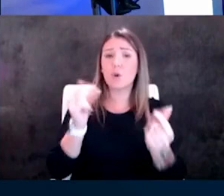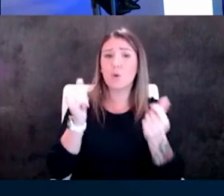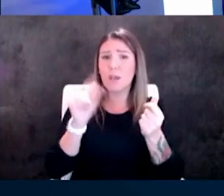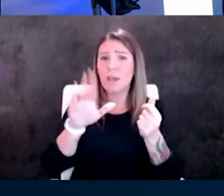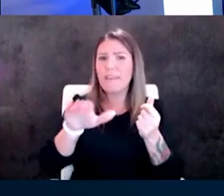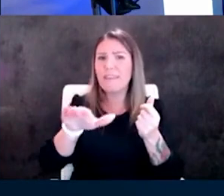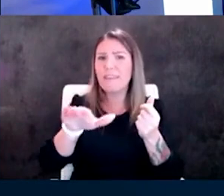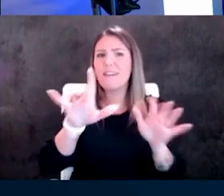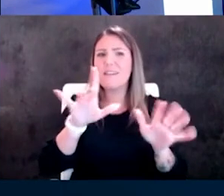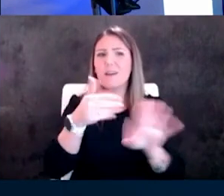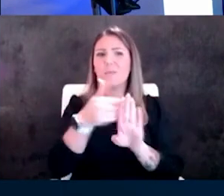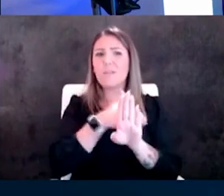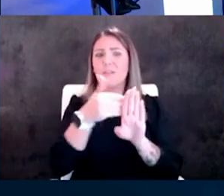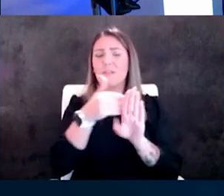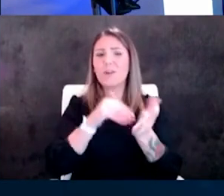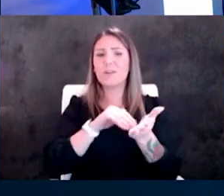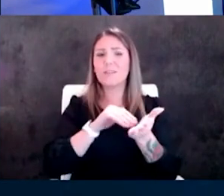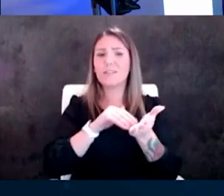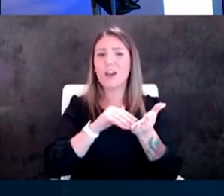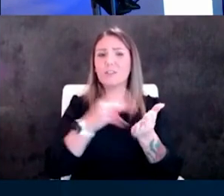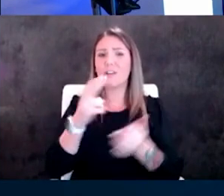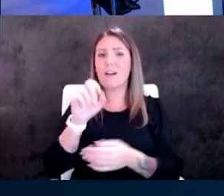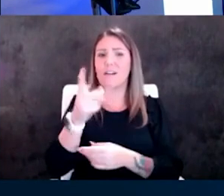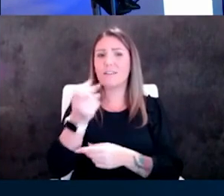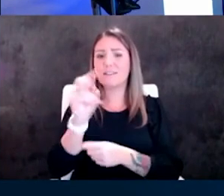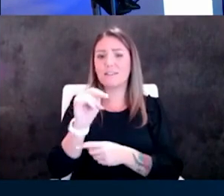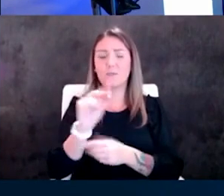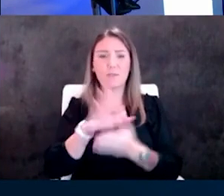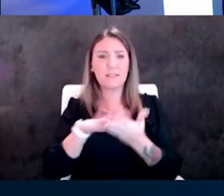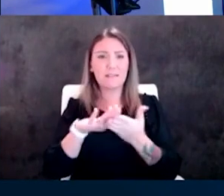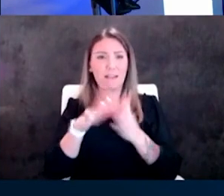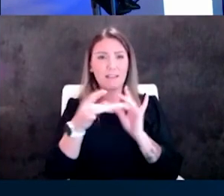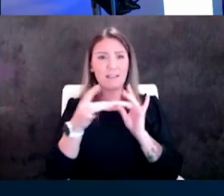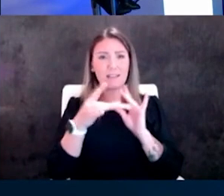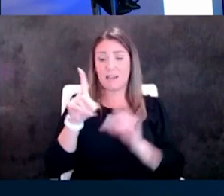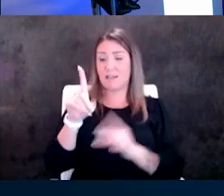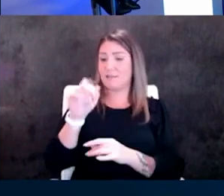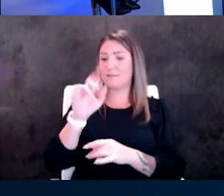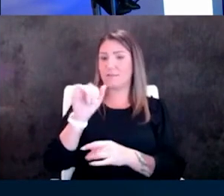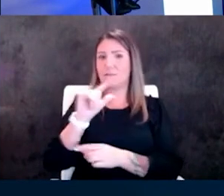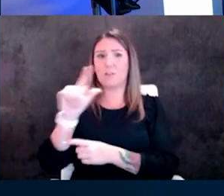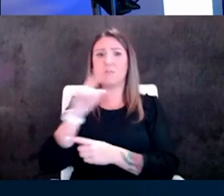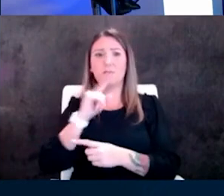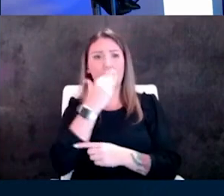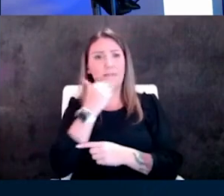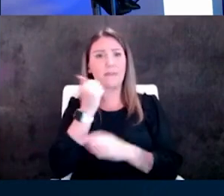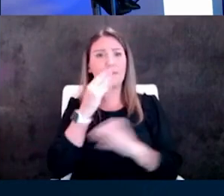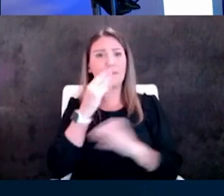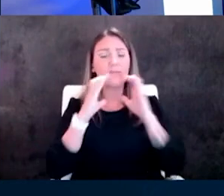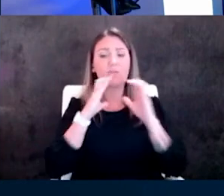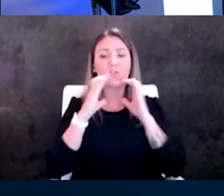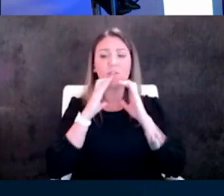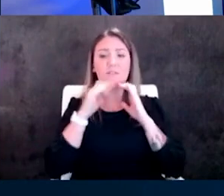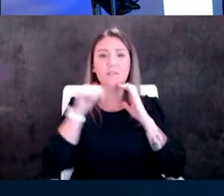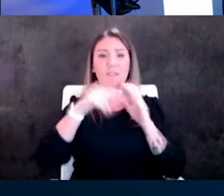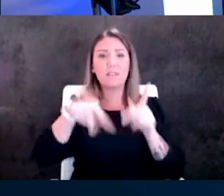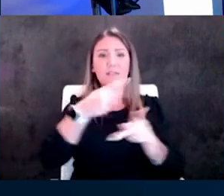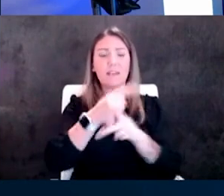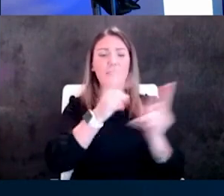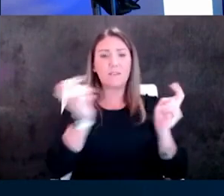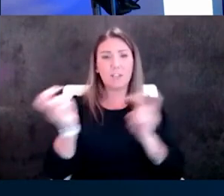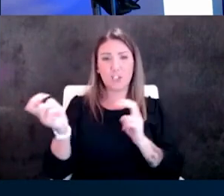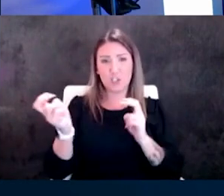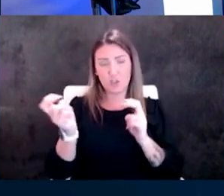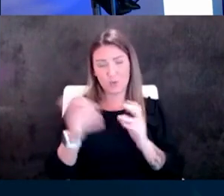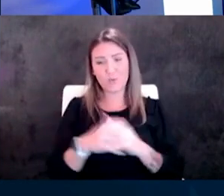before we get to dr hawkinson uh we just had a really nice comment daryl said this continues to be one of the best conversations on these type of issues so